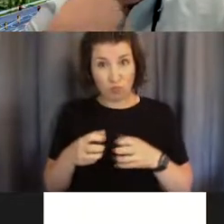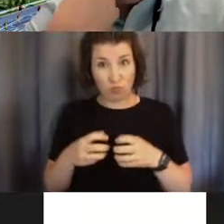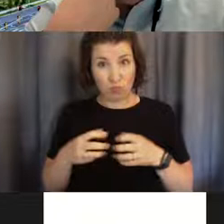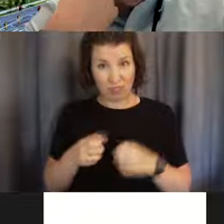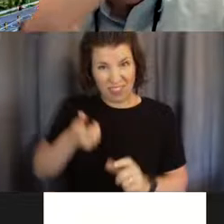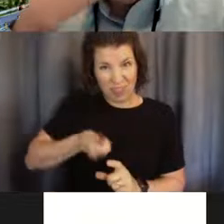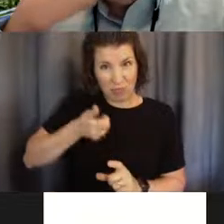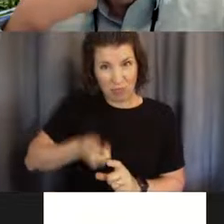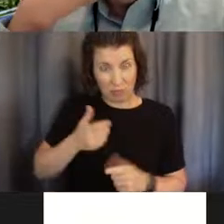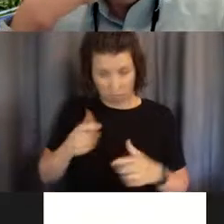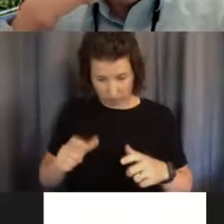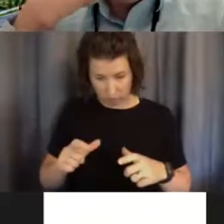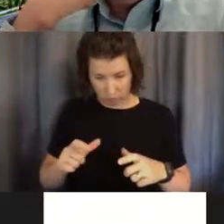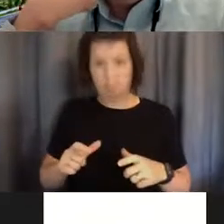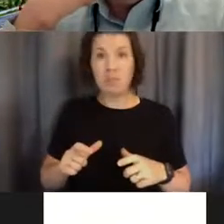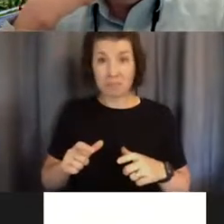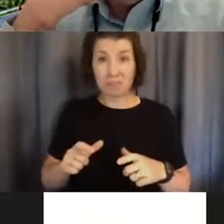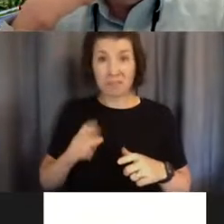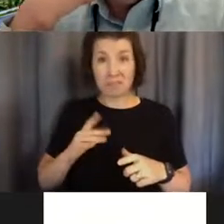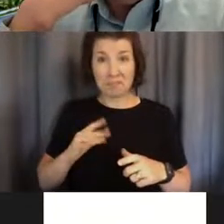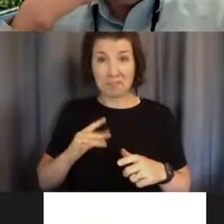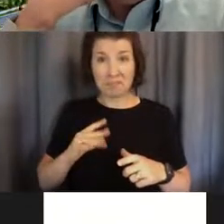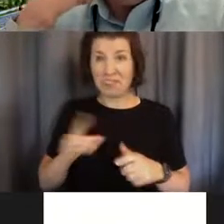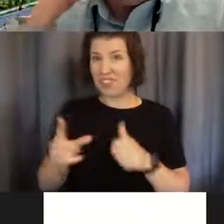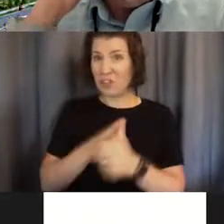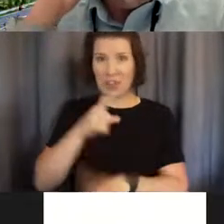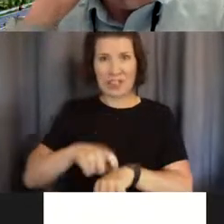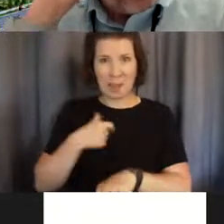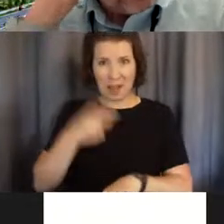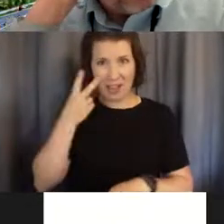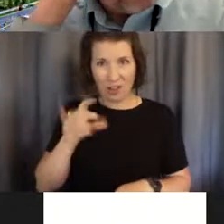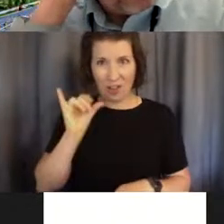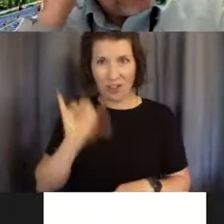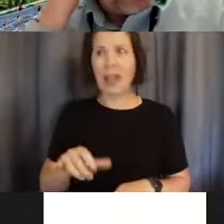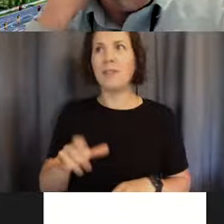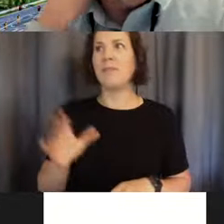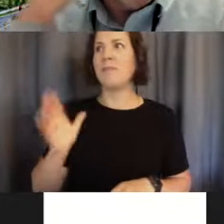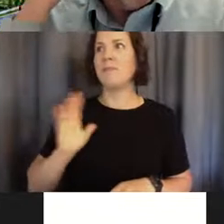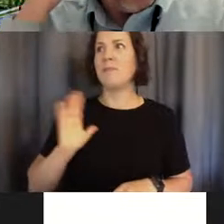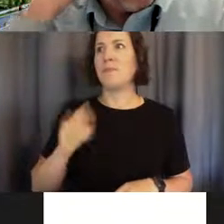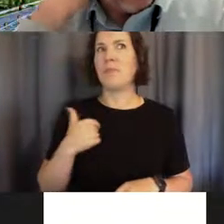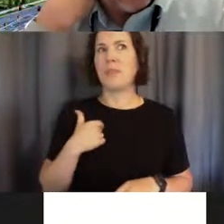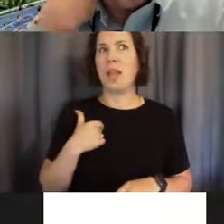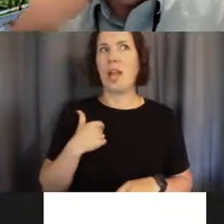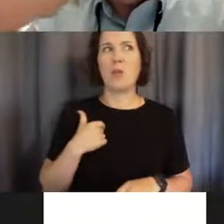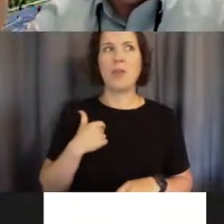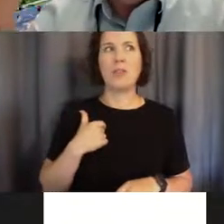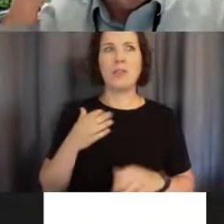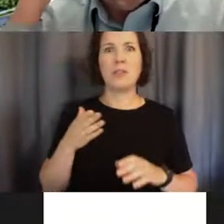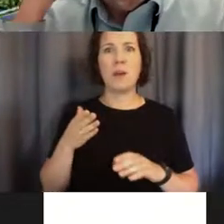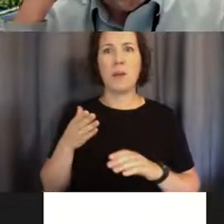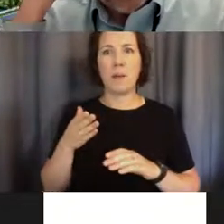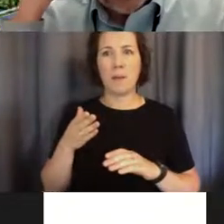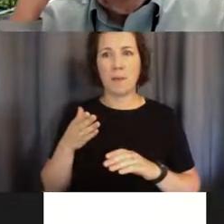And, yeah, it's as amazing as, yeah, the first time I saw that was in, when I was a postdoc and using these